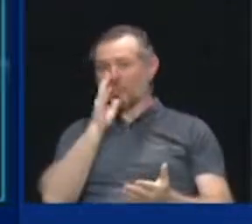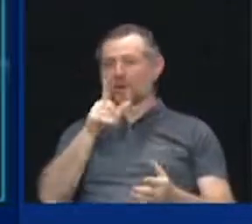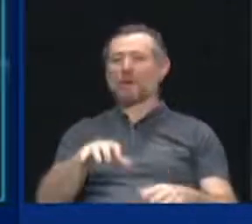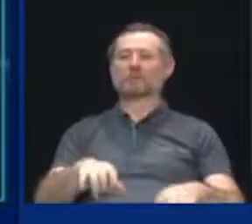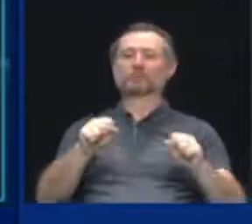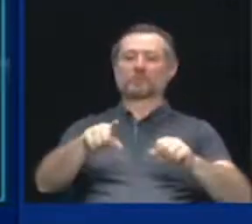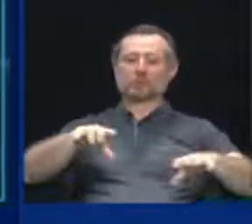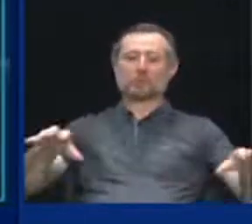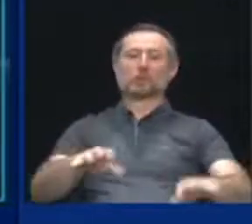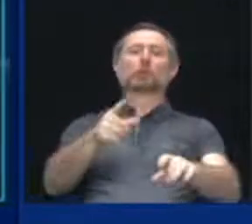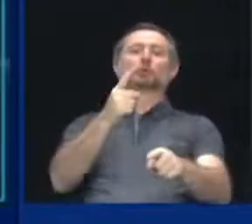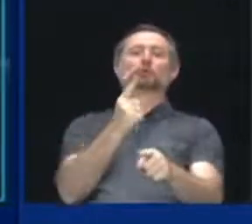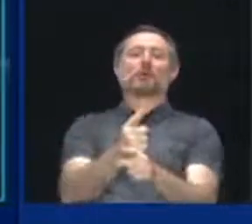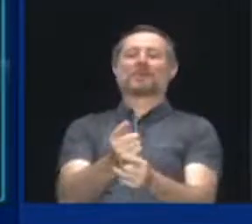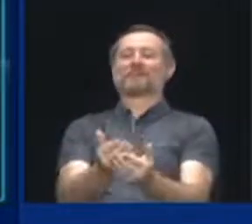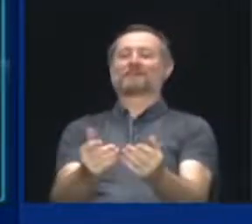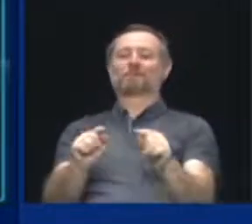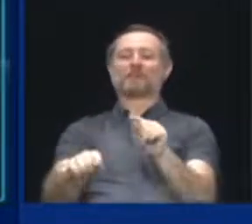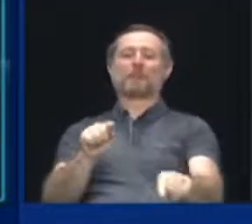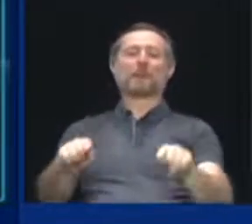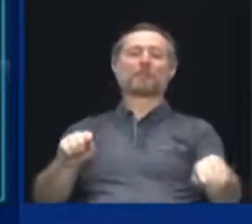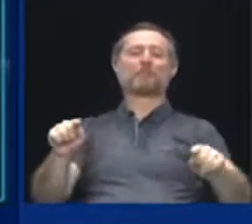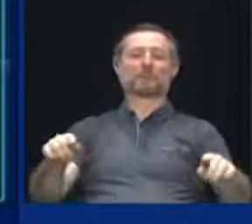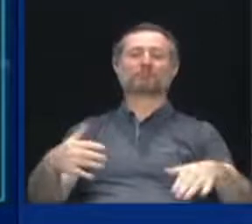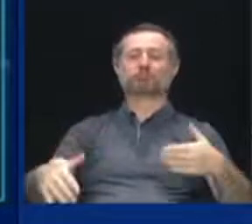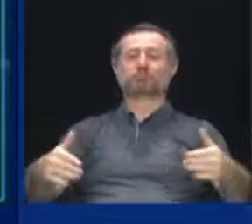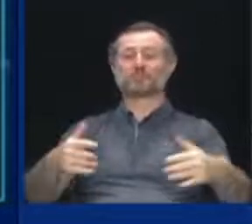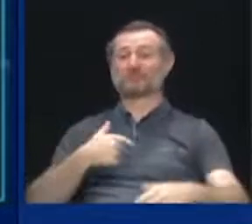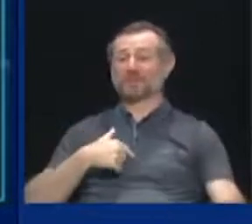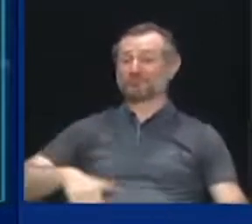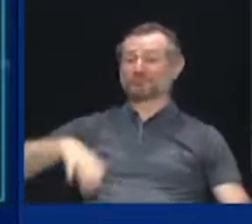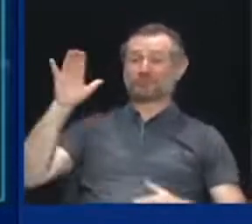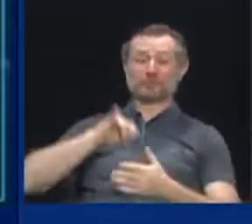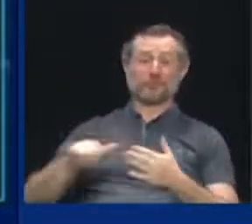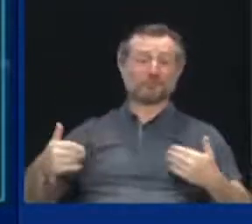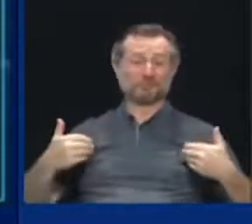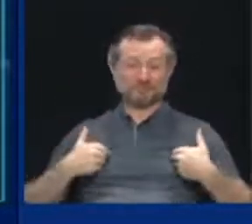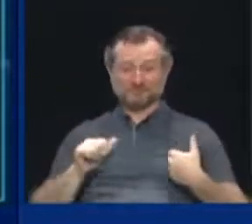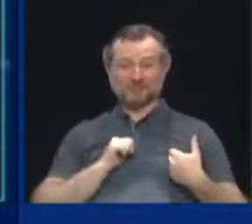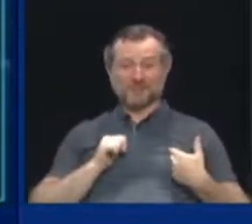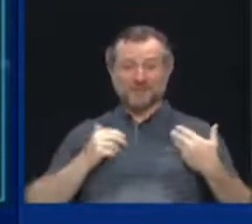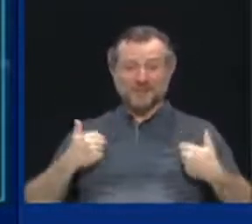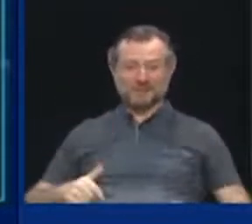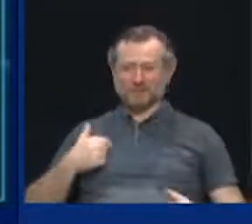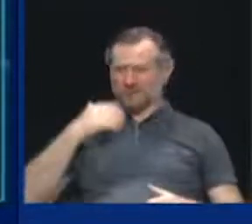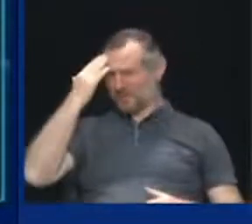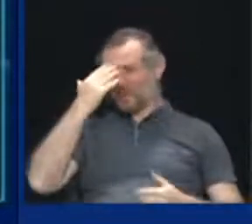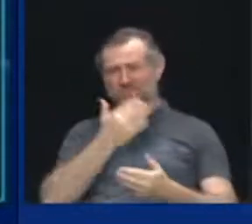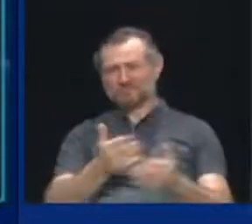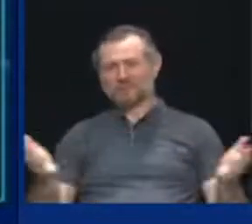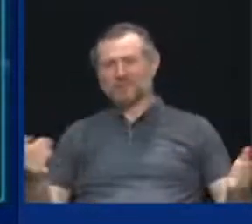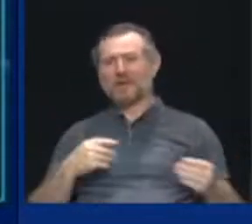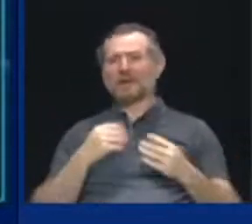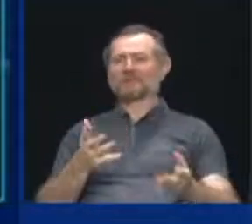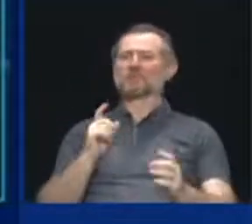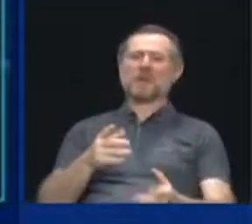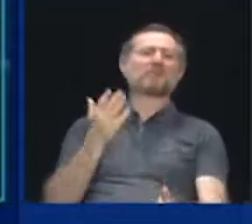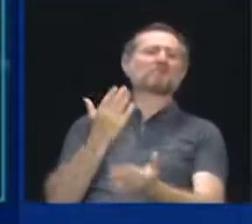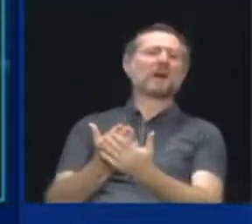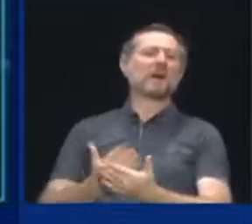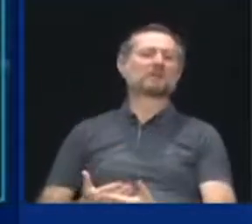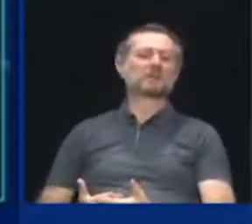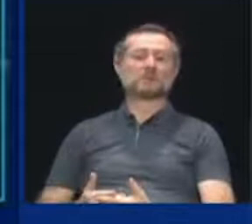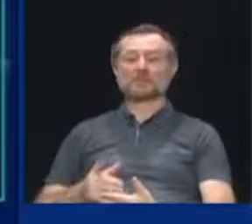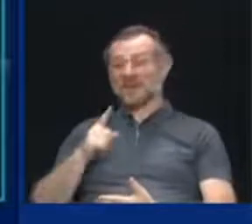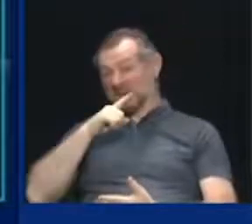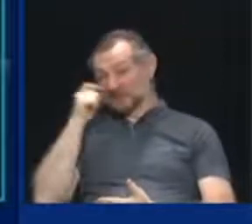I'm a lifelong New Yorker. I know New Yorkers. Give them the facts. Yeah, but the facts are ugly. Doesn't